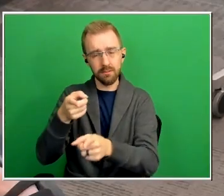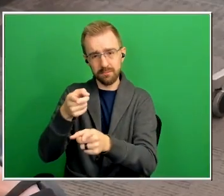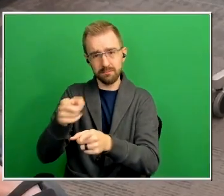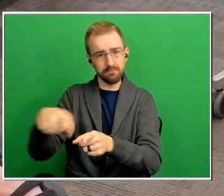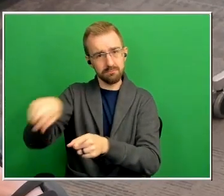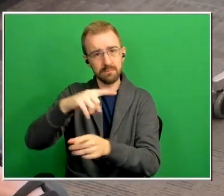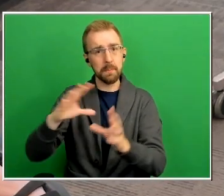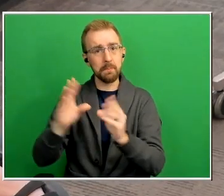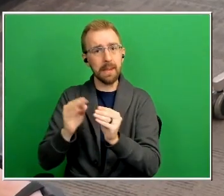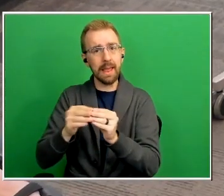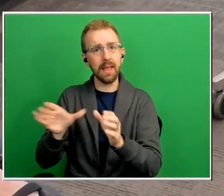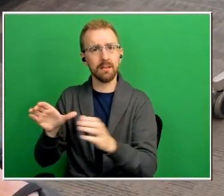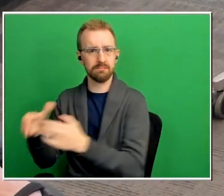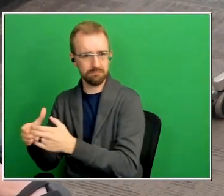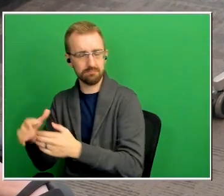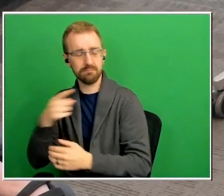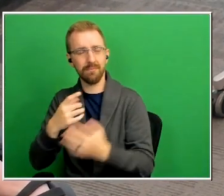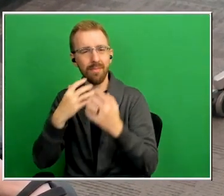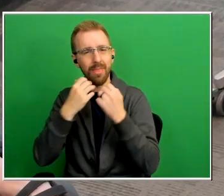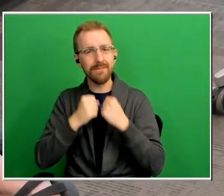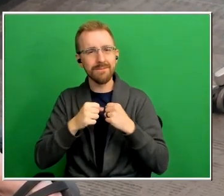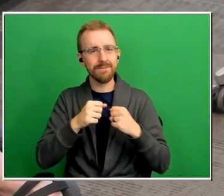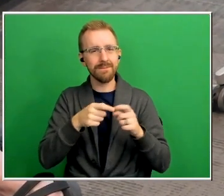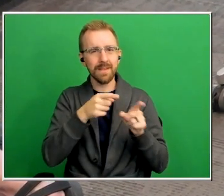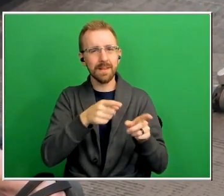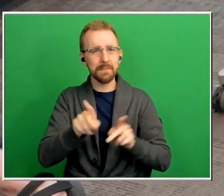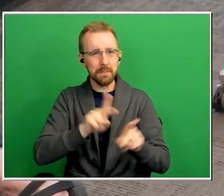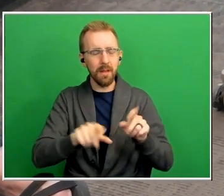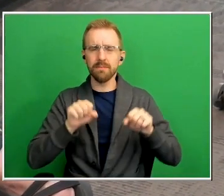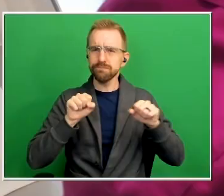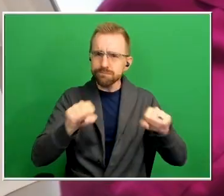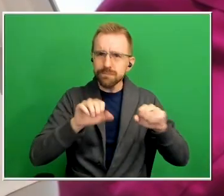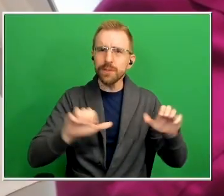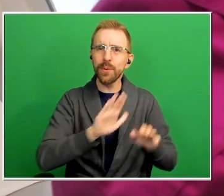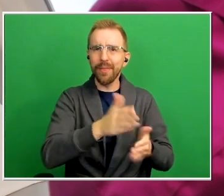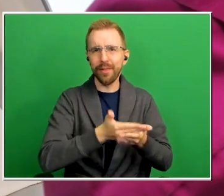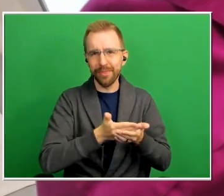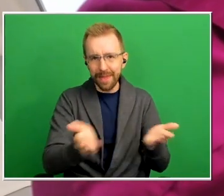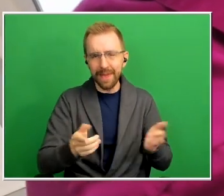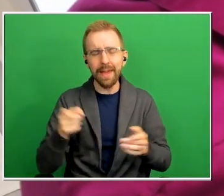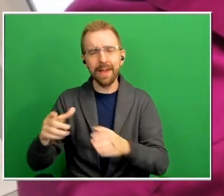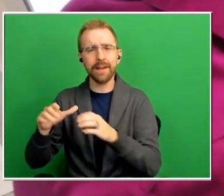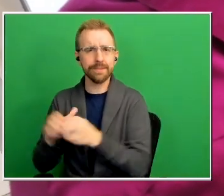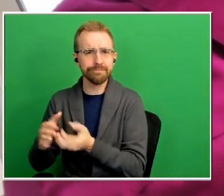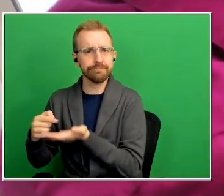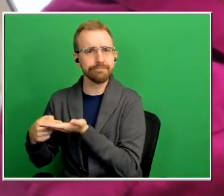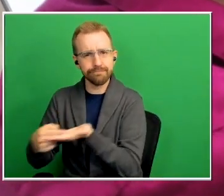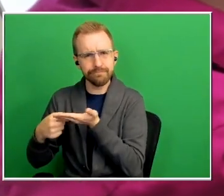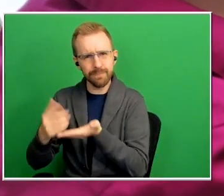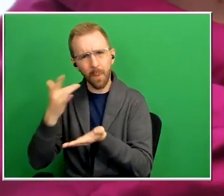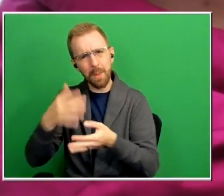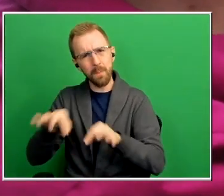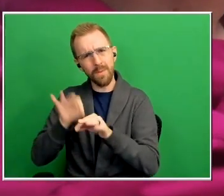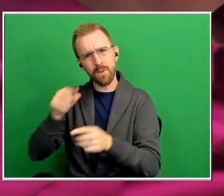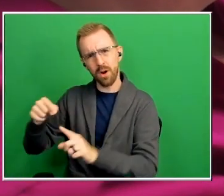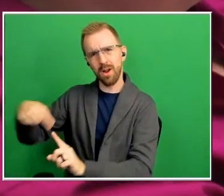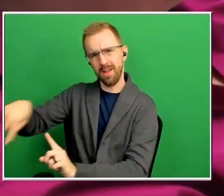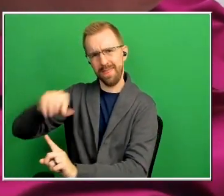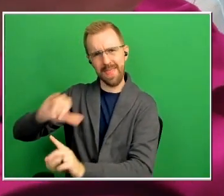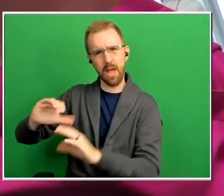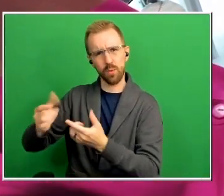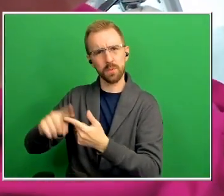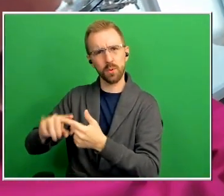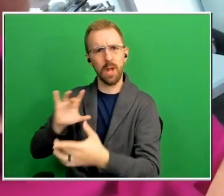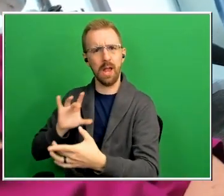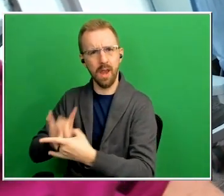while their loved ones are exercising and doing their thing michelle why is it important for them to connect with one another what are they other than just kind of hanging